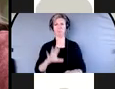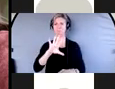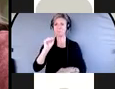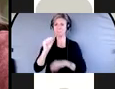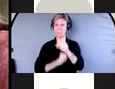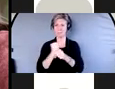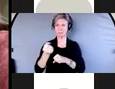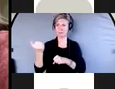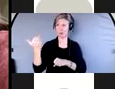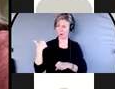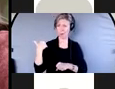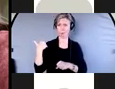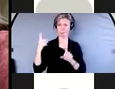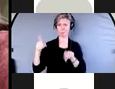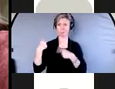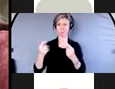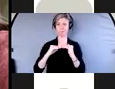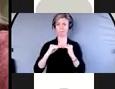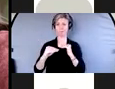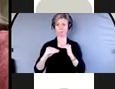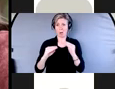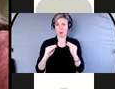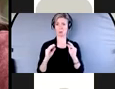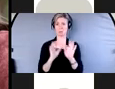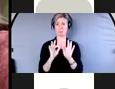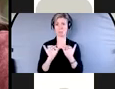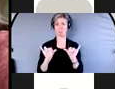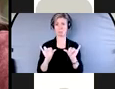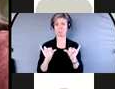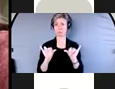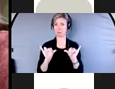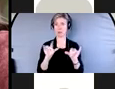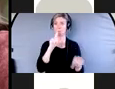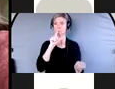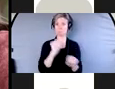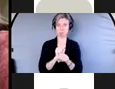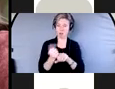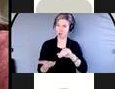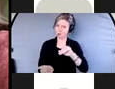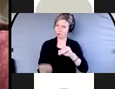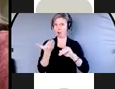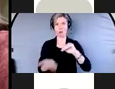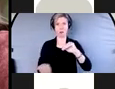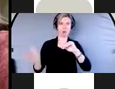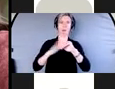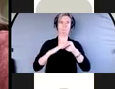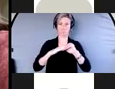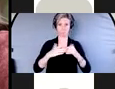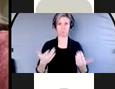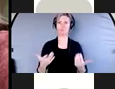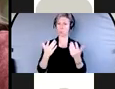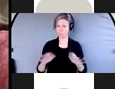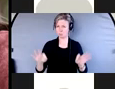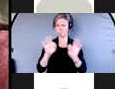inflation, things that have happened in terms of our market. There's a difference between understanding that. So we have to look at each of these